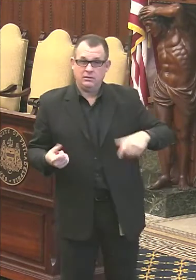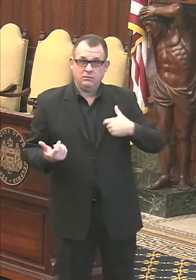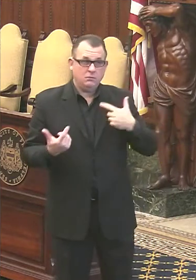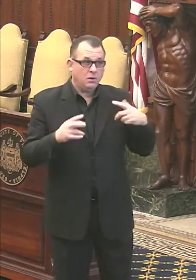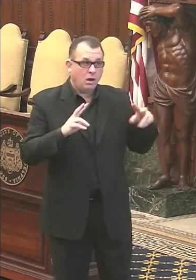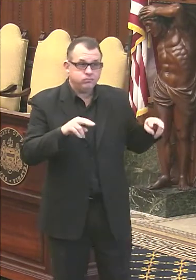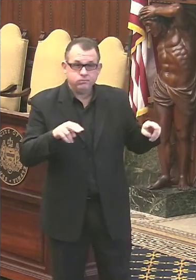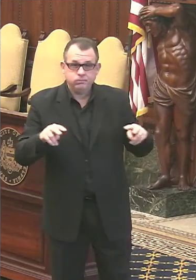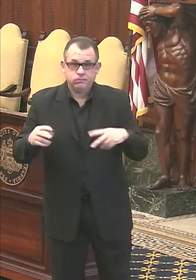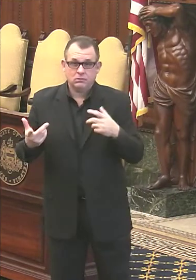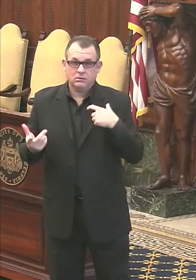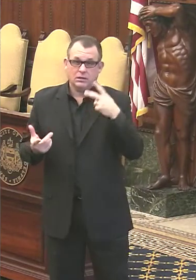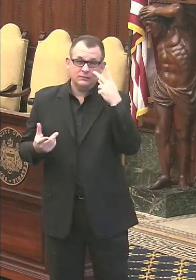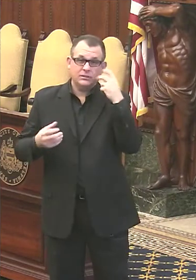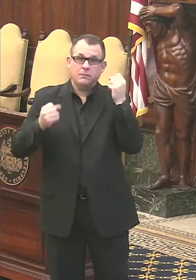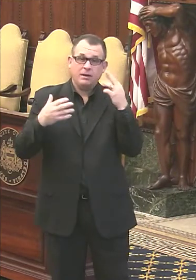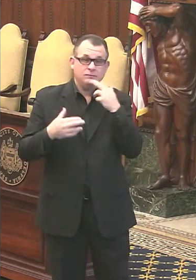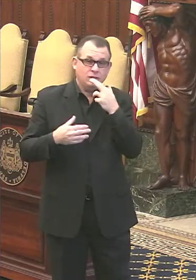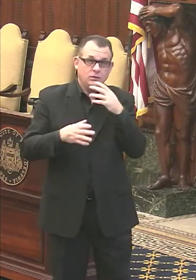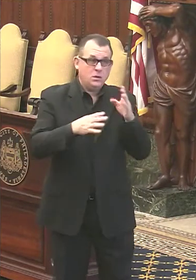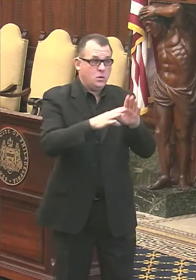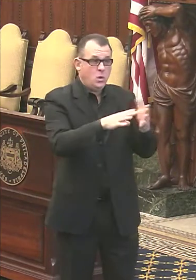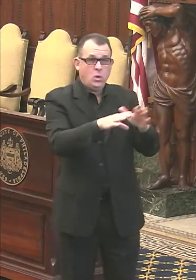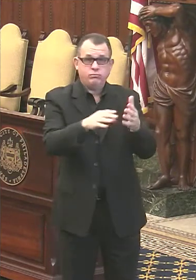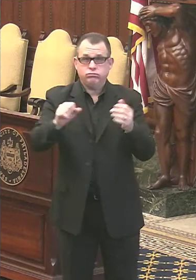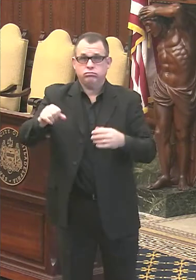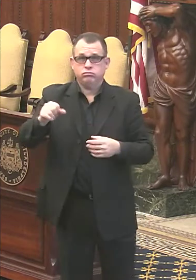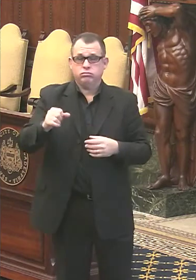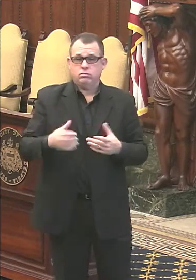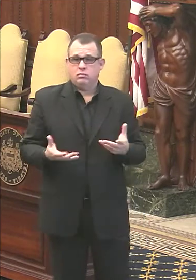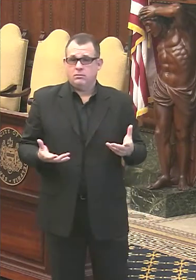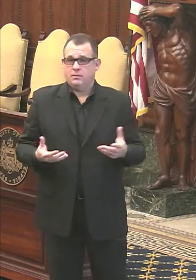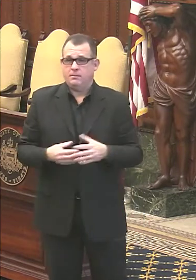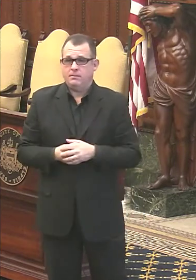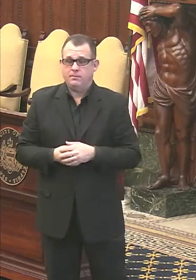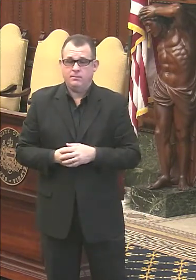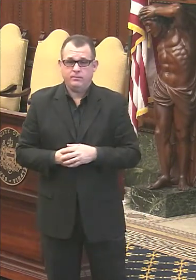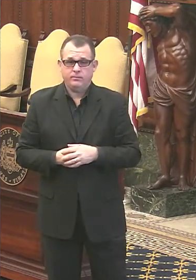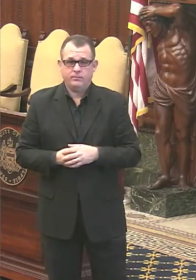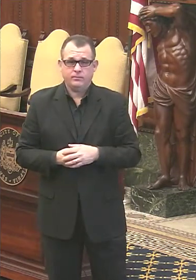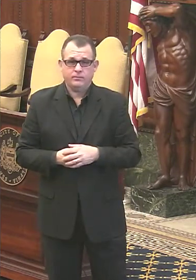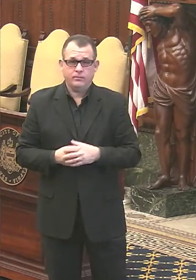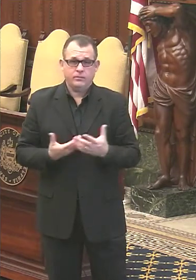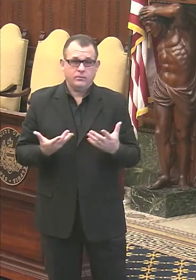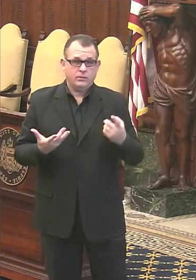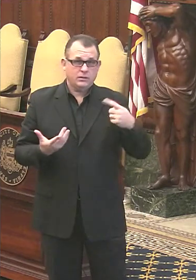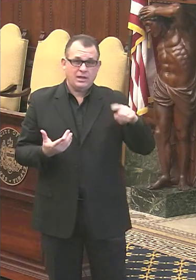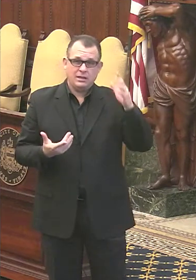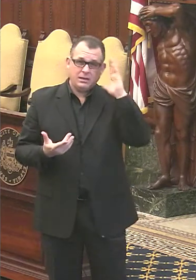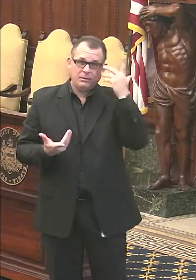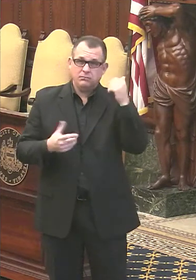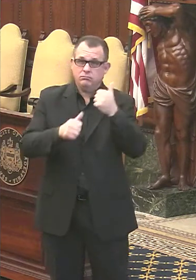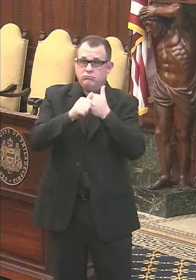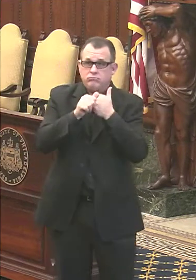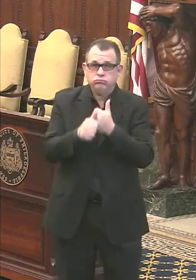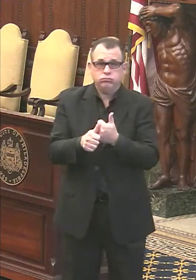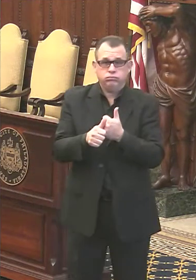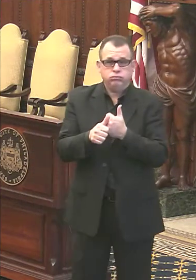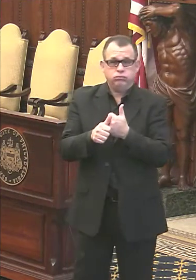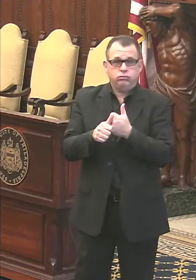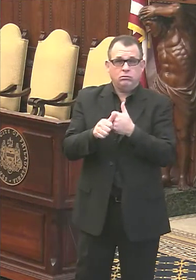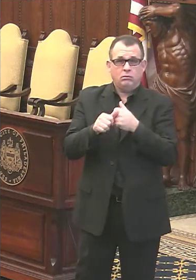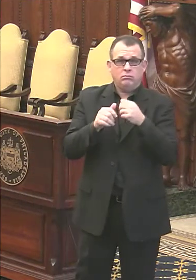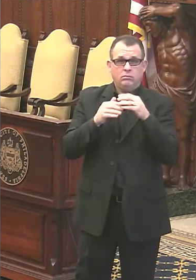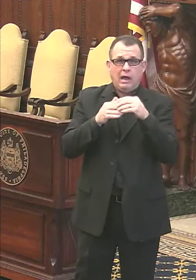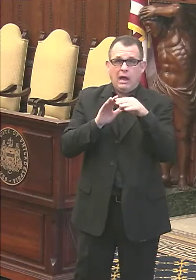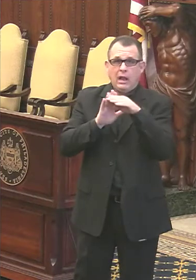saw an awful lot of restaurants that were opening, uh, that were open, uh, and, um, that they appear to be following the, the guidelines. And so